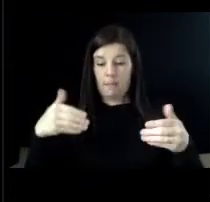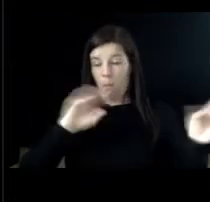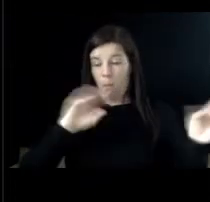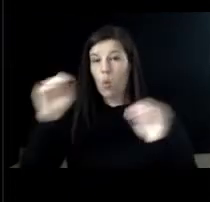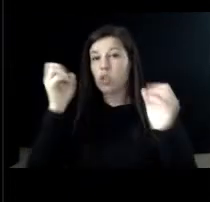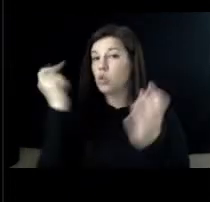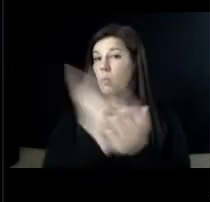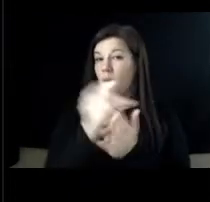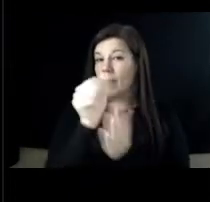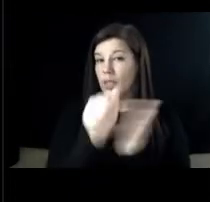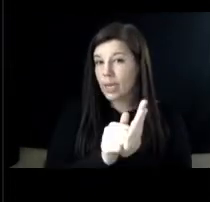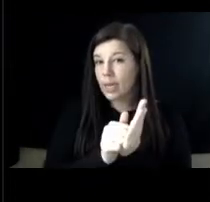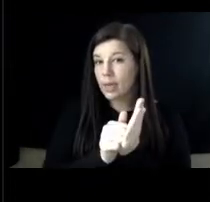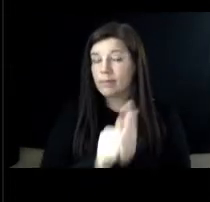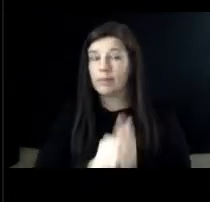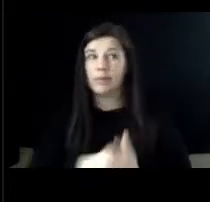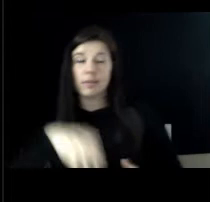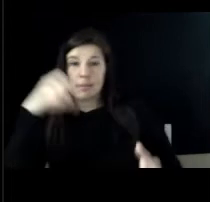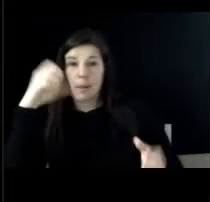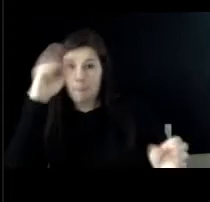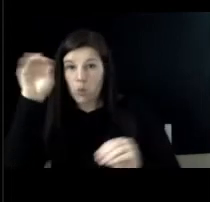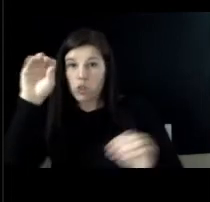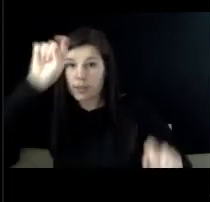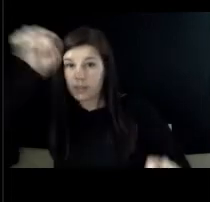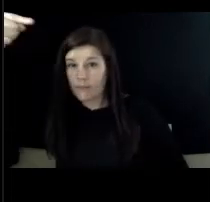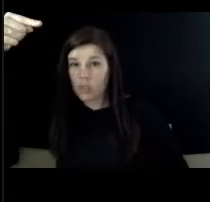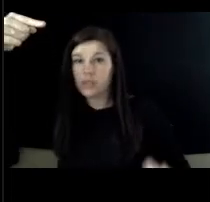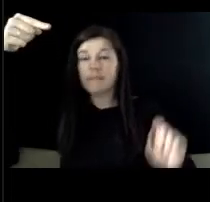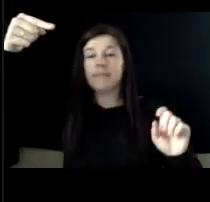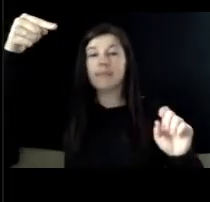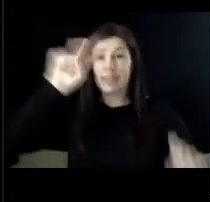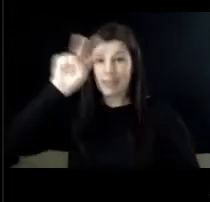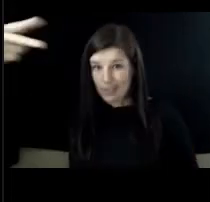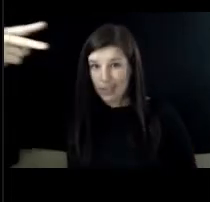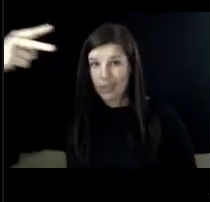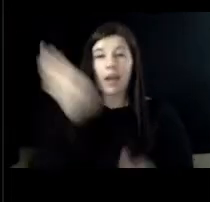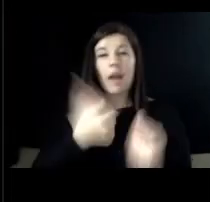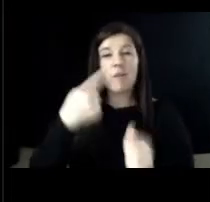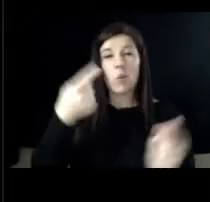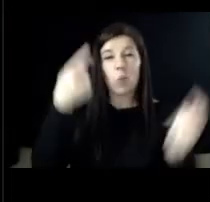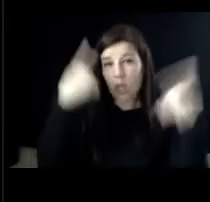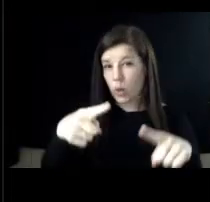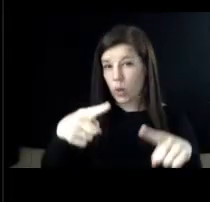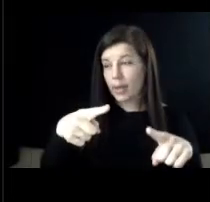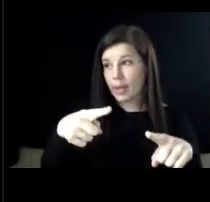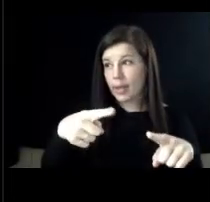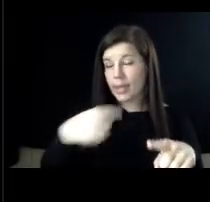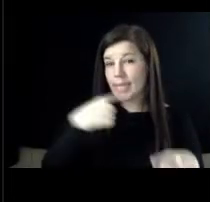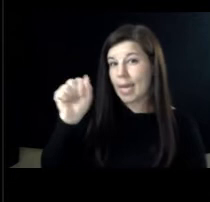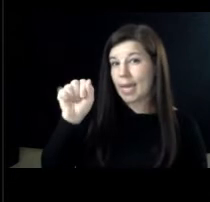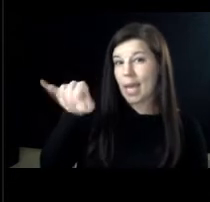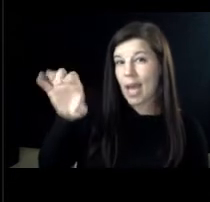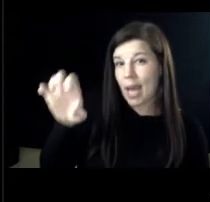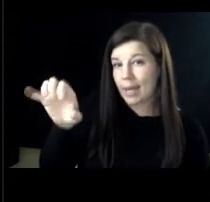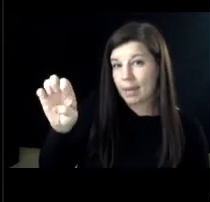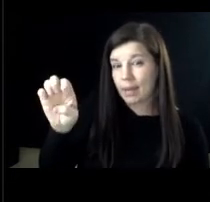amended to approve we have a motion second there's a second all those in favor of amending the agenda as as stated say